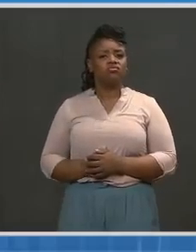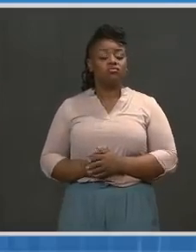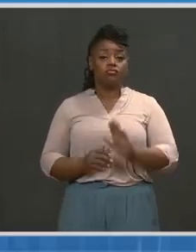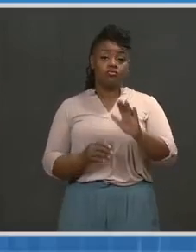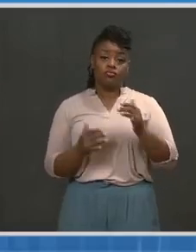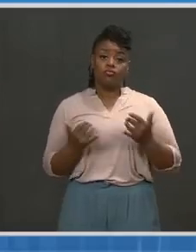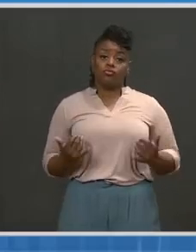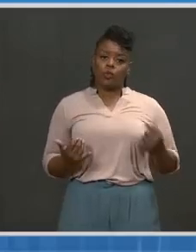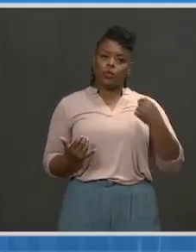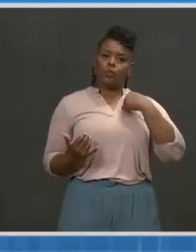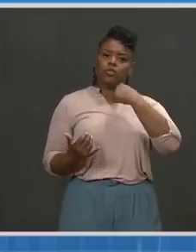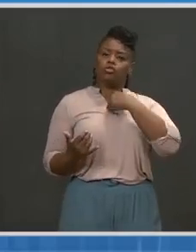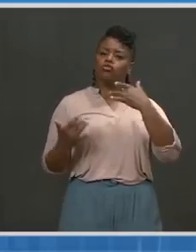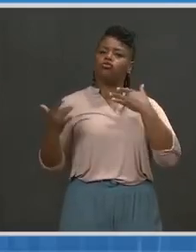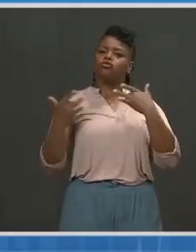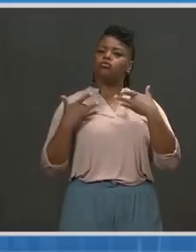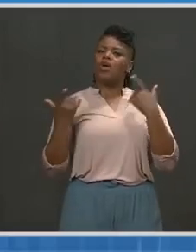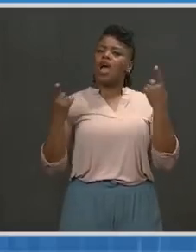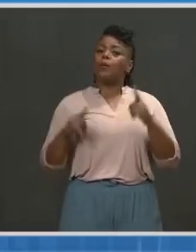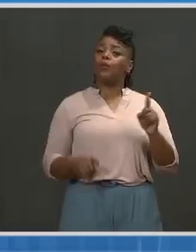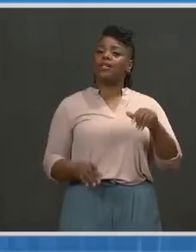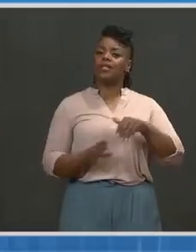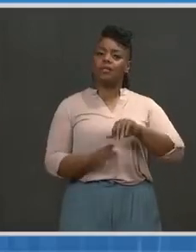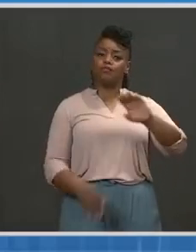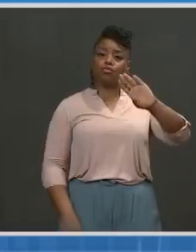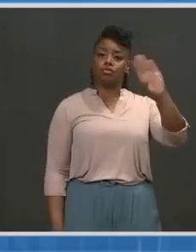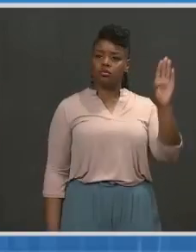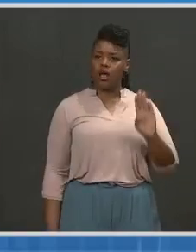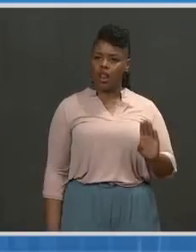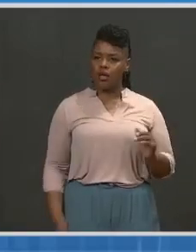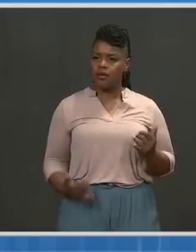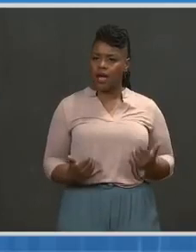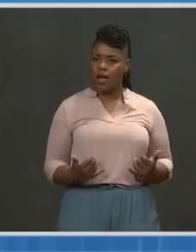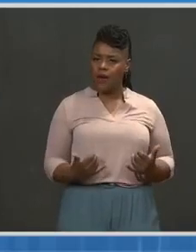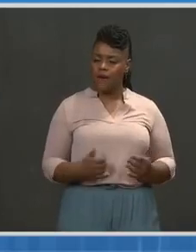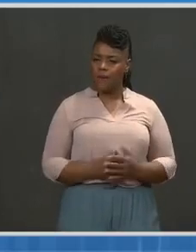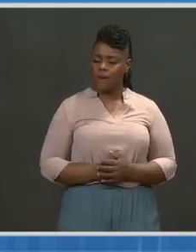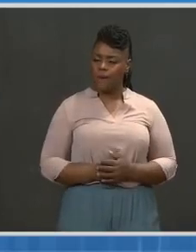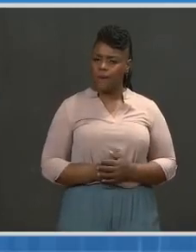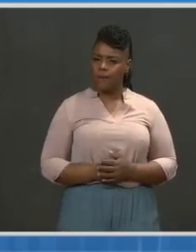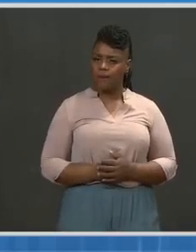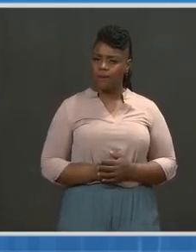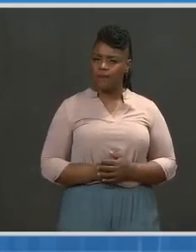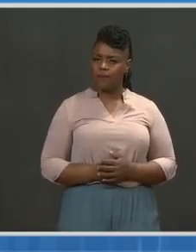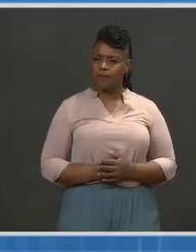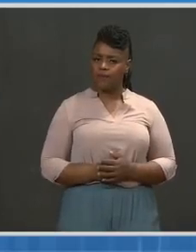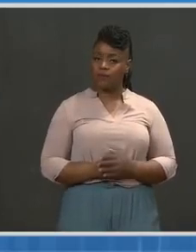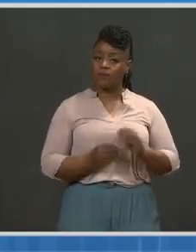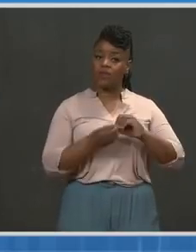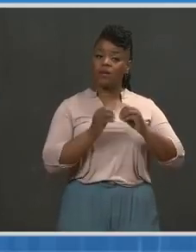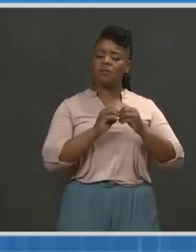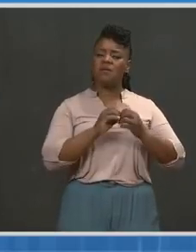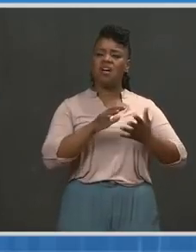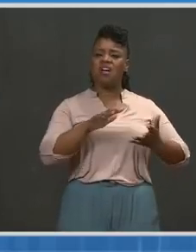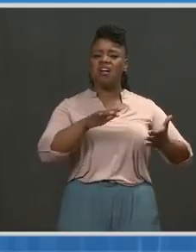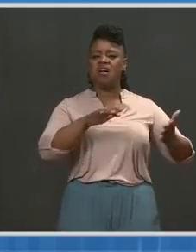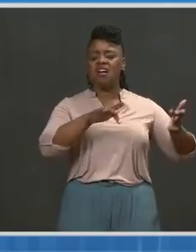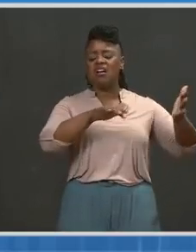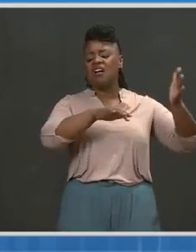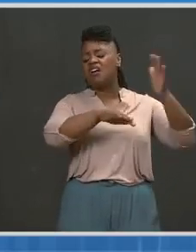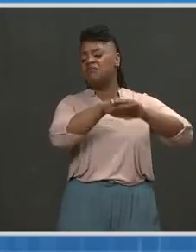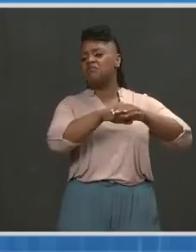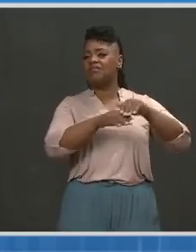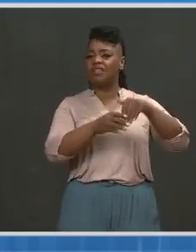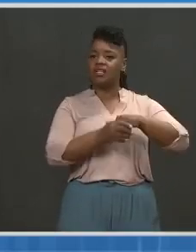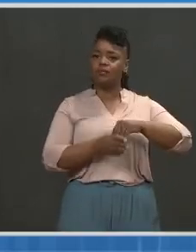I would just say we are, in fact, concerned with the situation in Brazil. We are having conversations with the